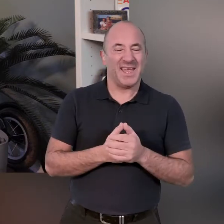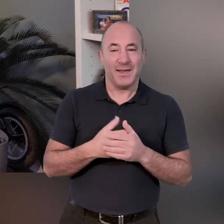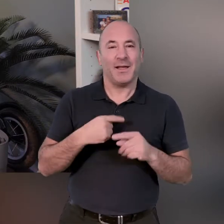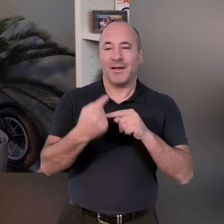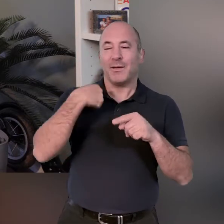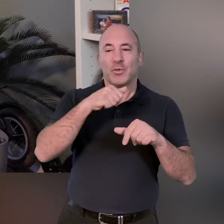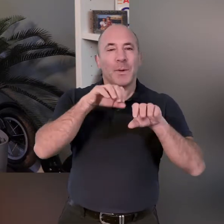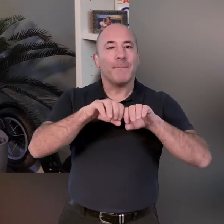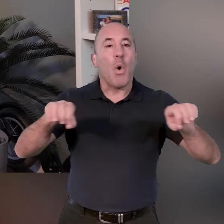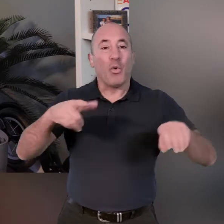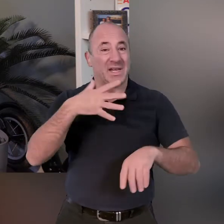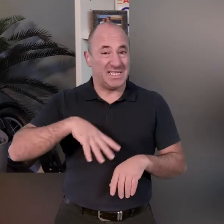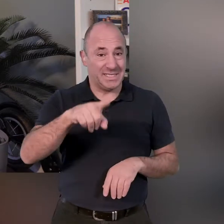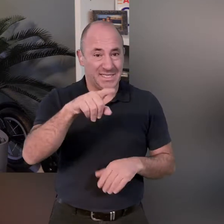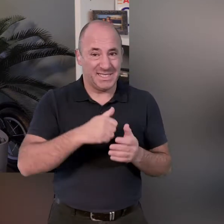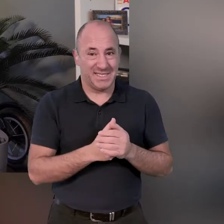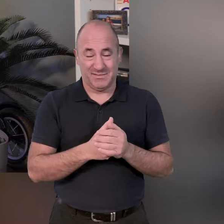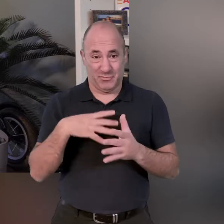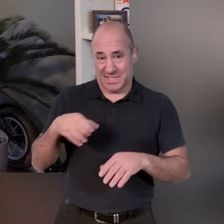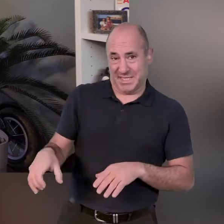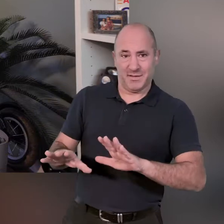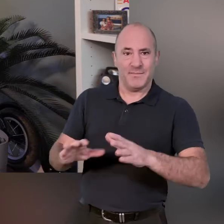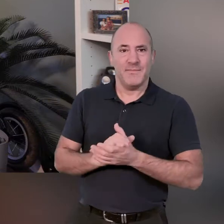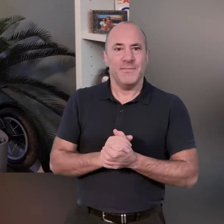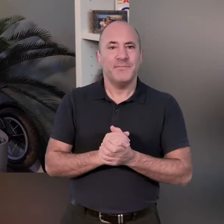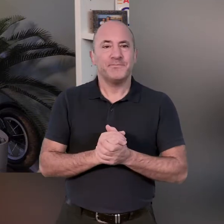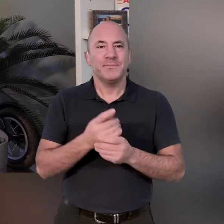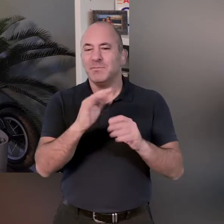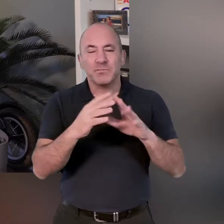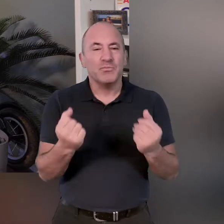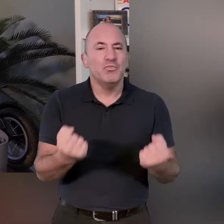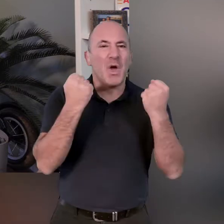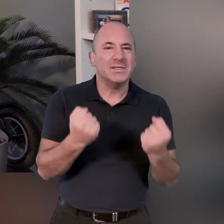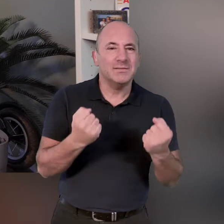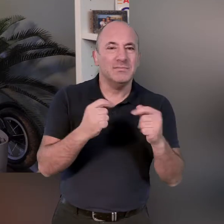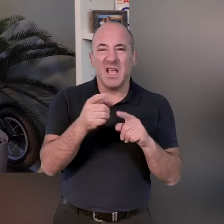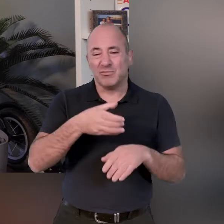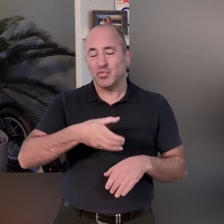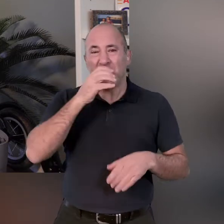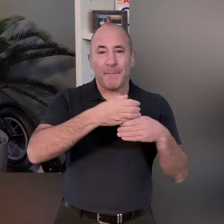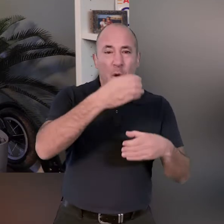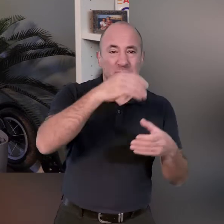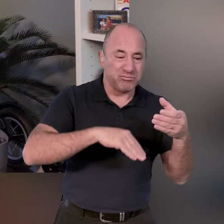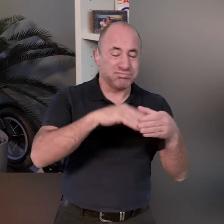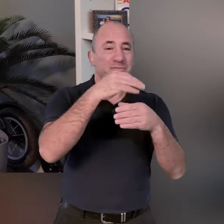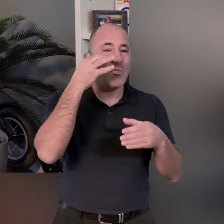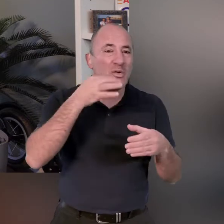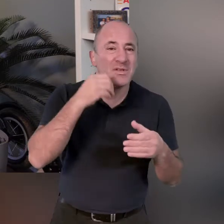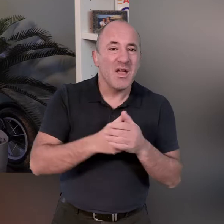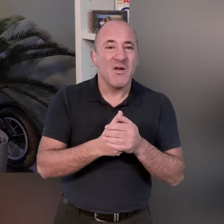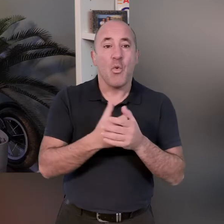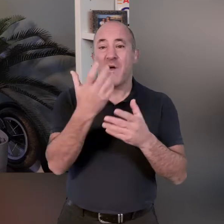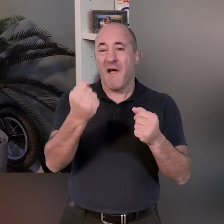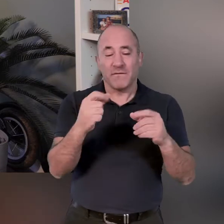session you are going to need the pole like we used last time mine's down here ready to go and also you're going to need some sort of weights if that's a